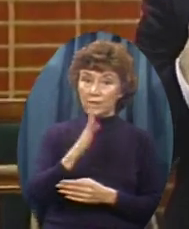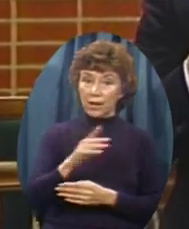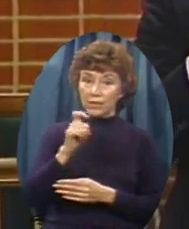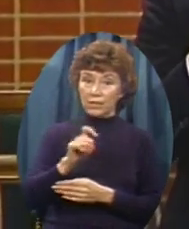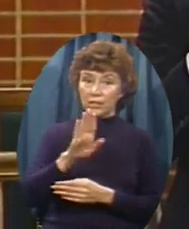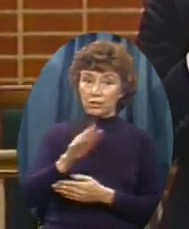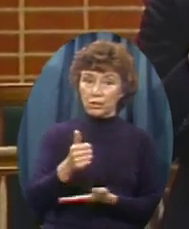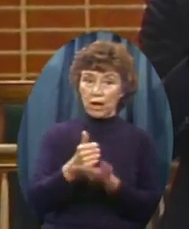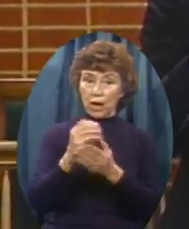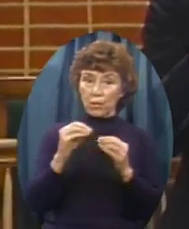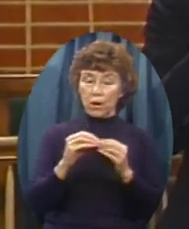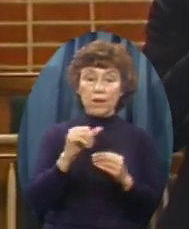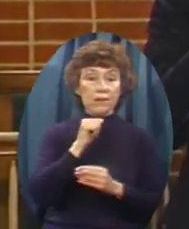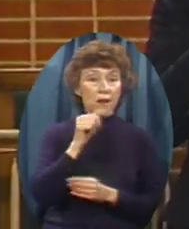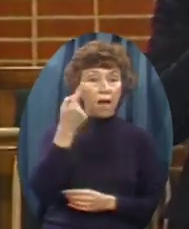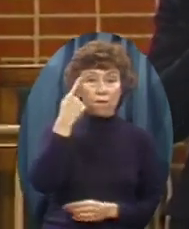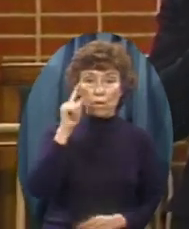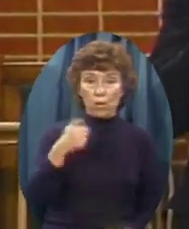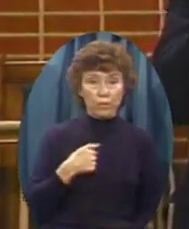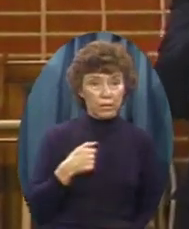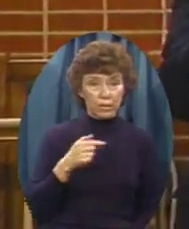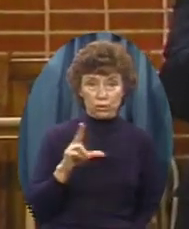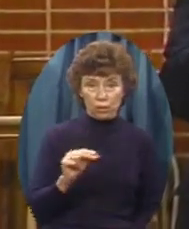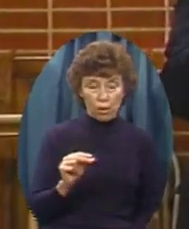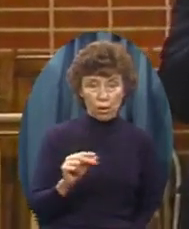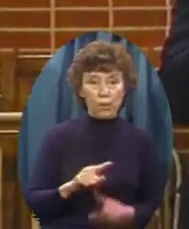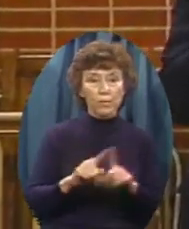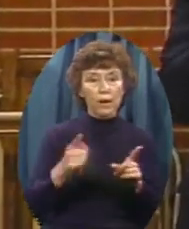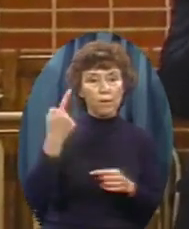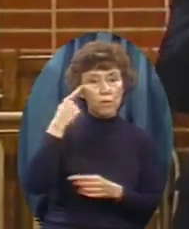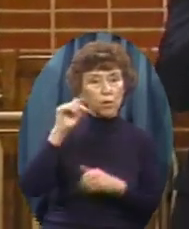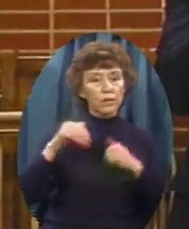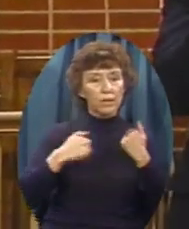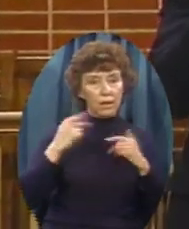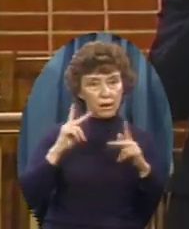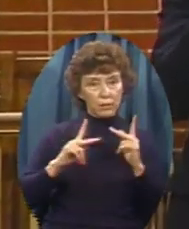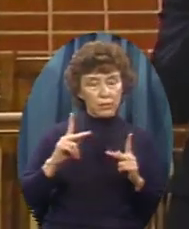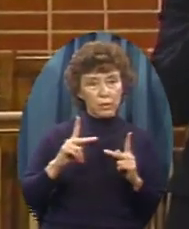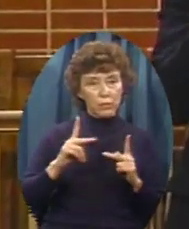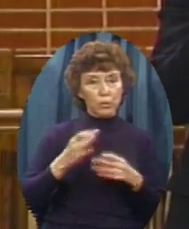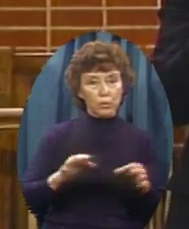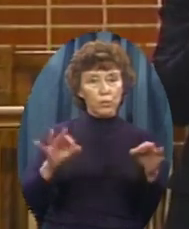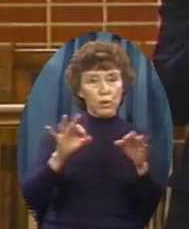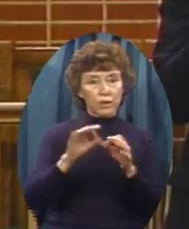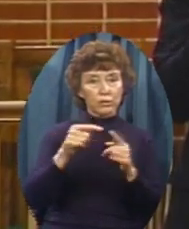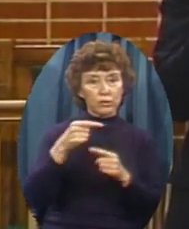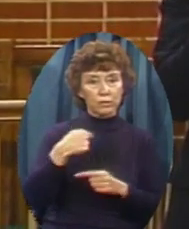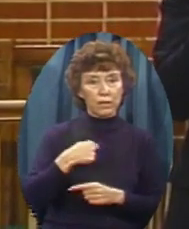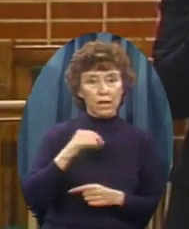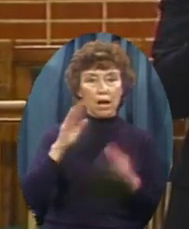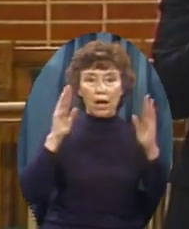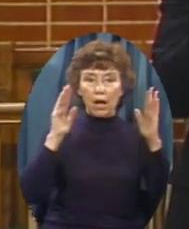Not for Jerry Falwell But for those young people They're precious to me I hope they said Something to you today I hope their